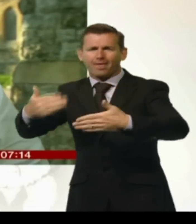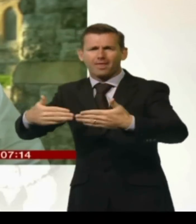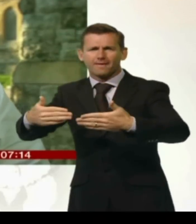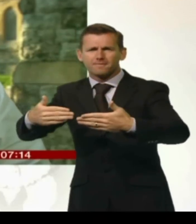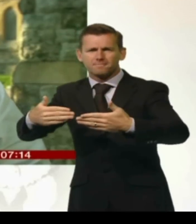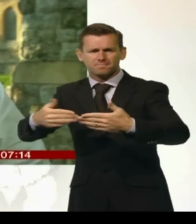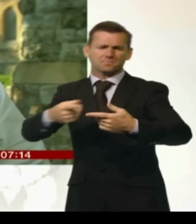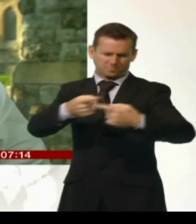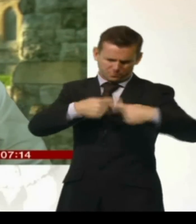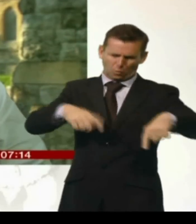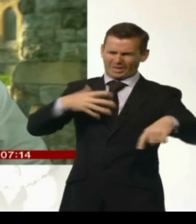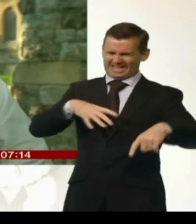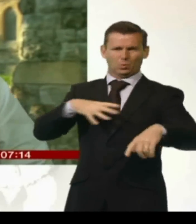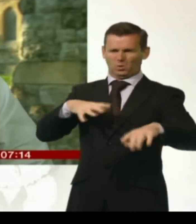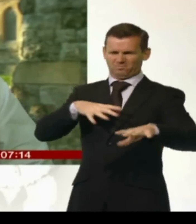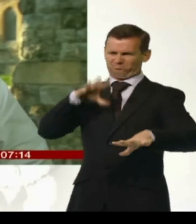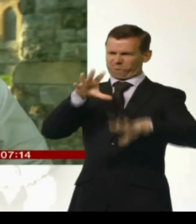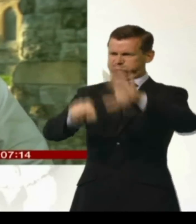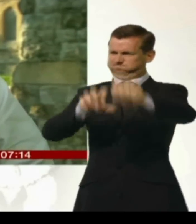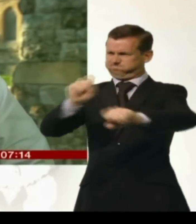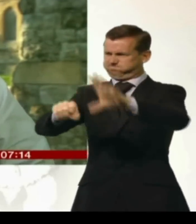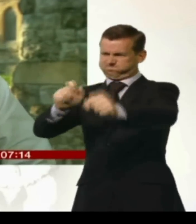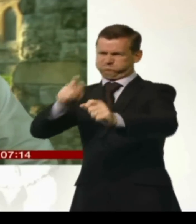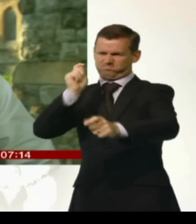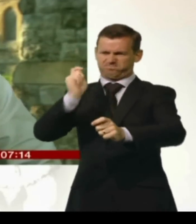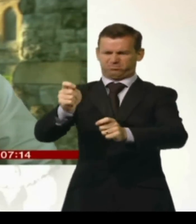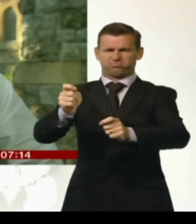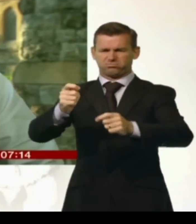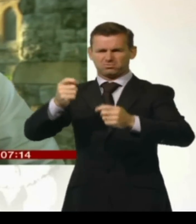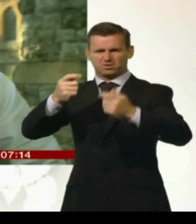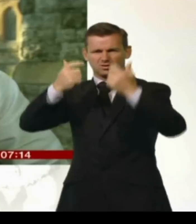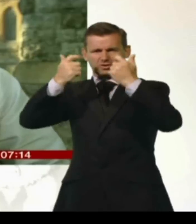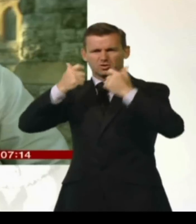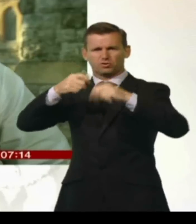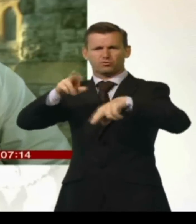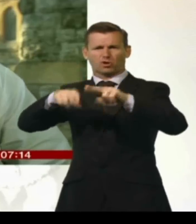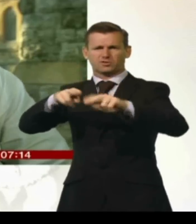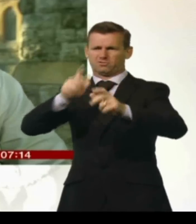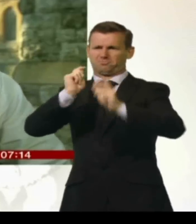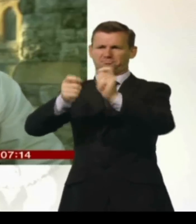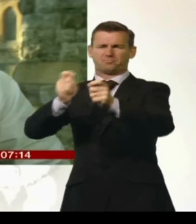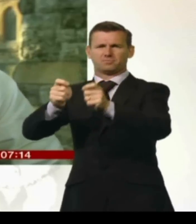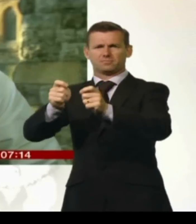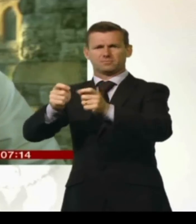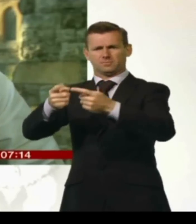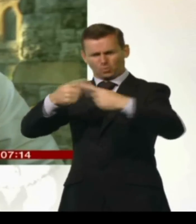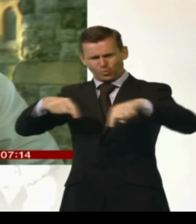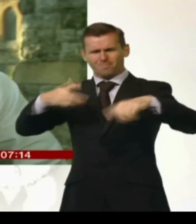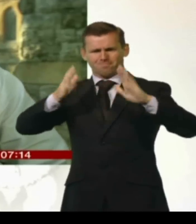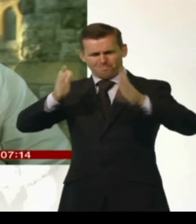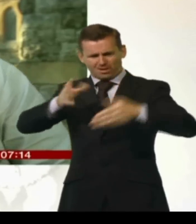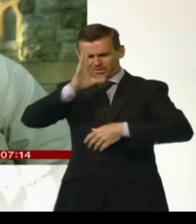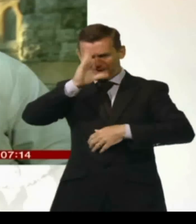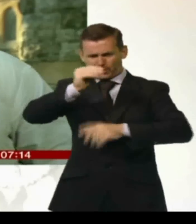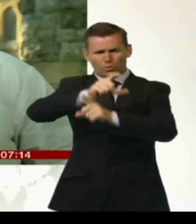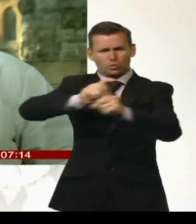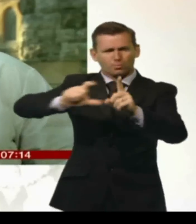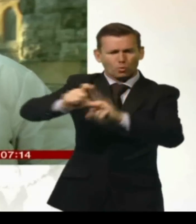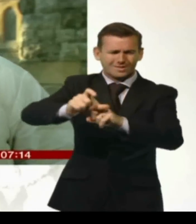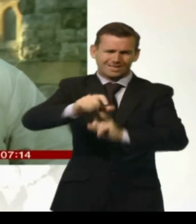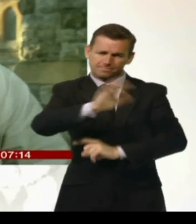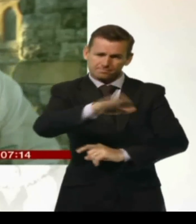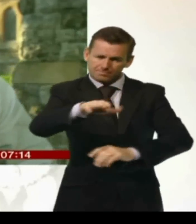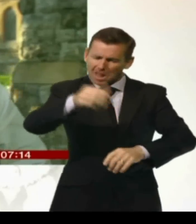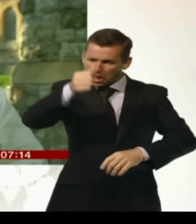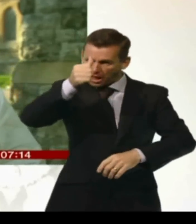called to question and dealt with appropriately. And also, we have to try our best to give assurance back to families in that community